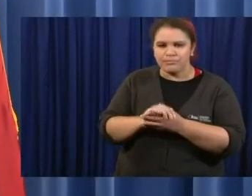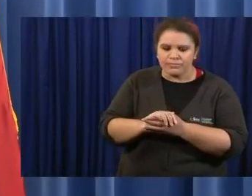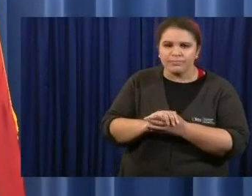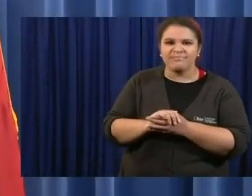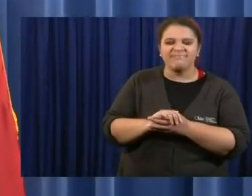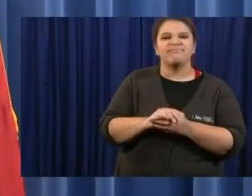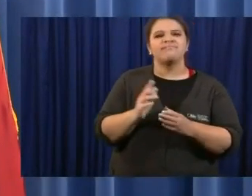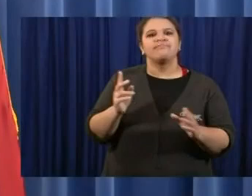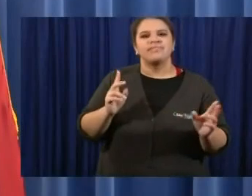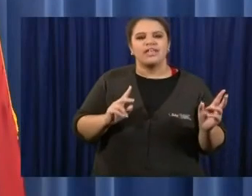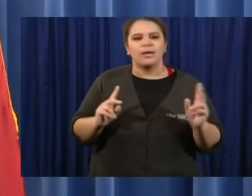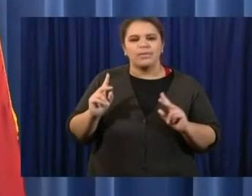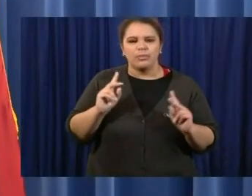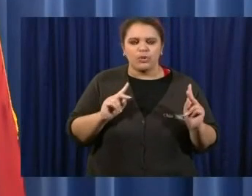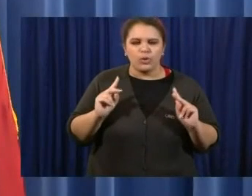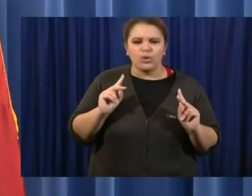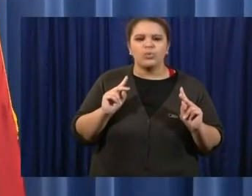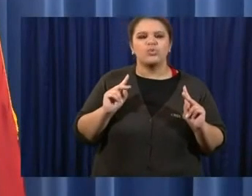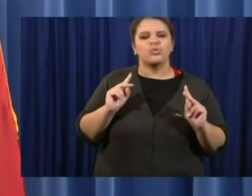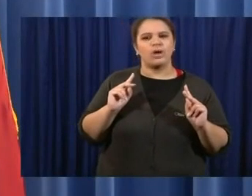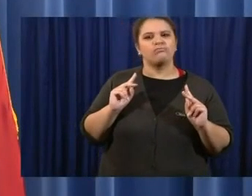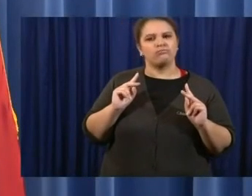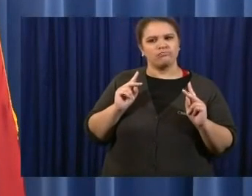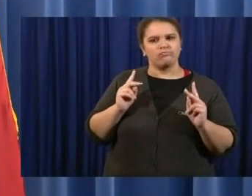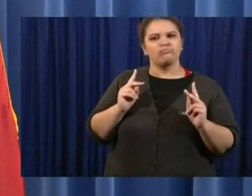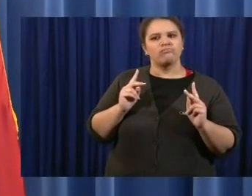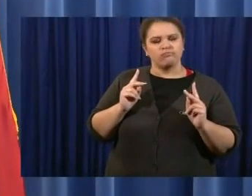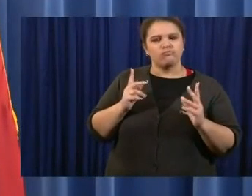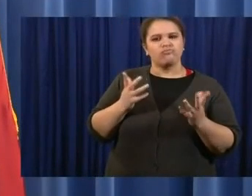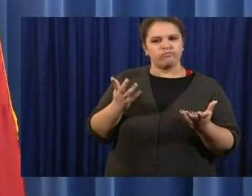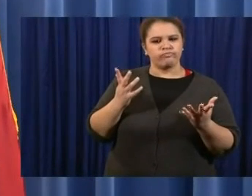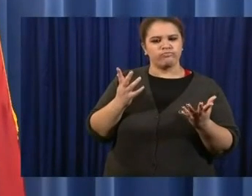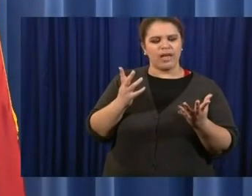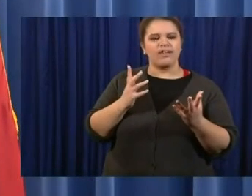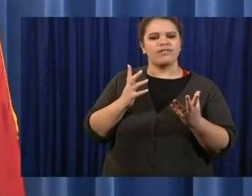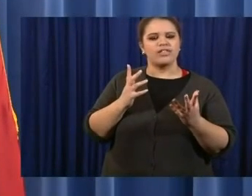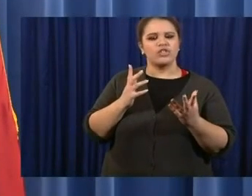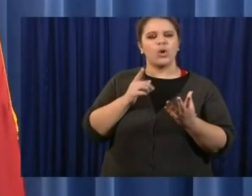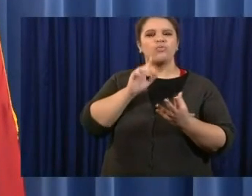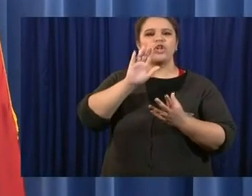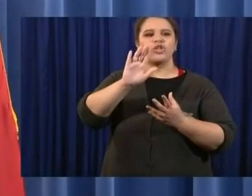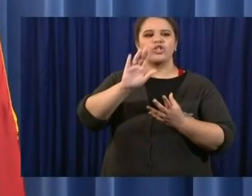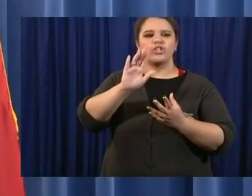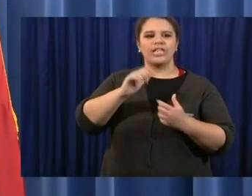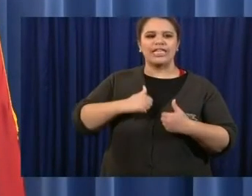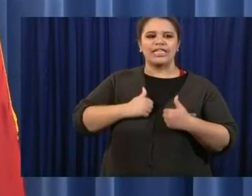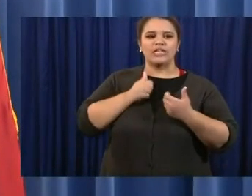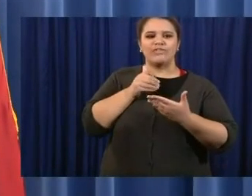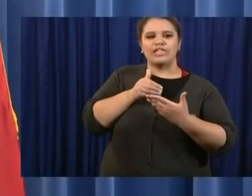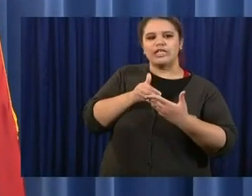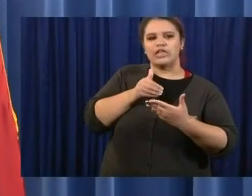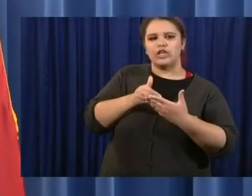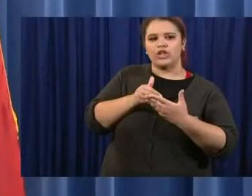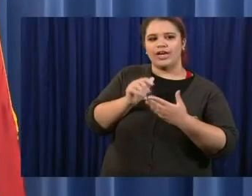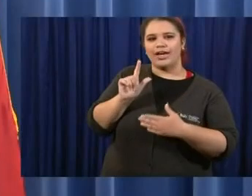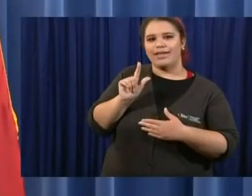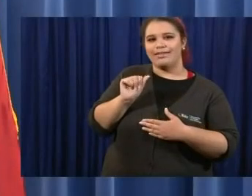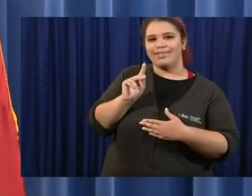Erie. Your order does not specifically mention, as far as I can tell, marinas or boating.